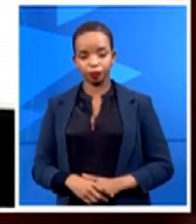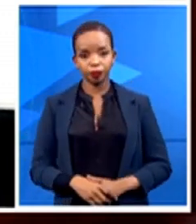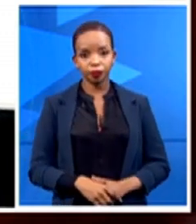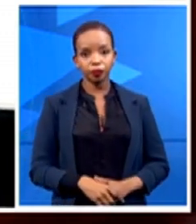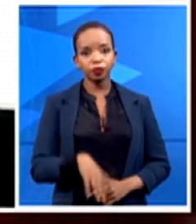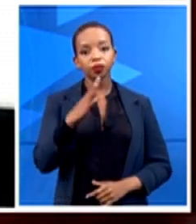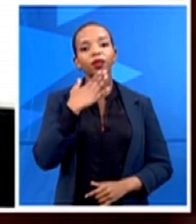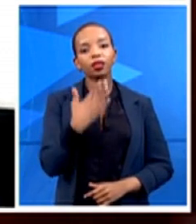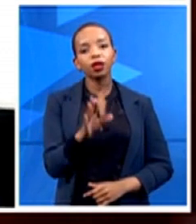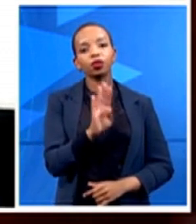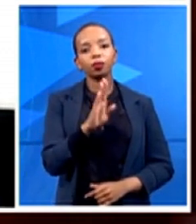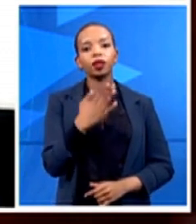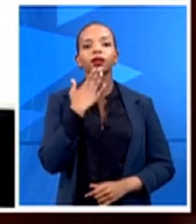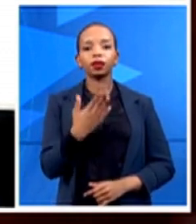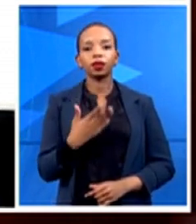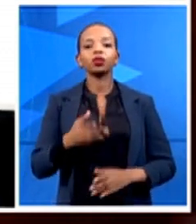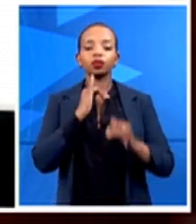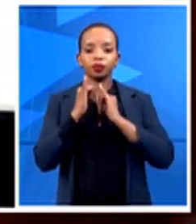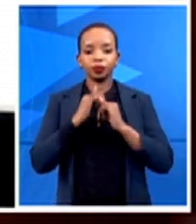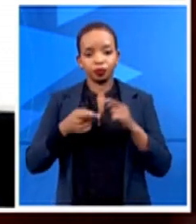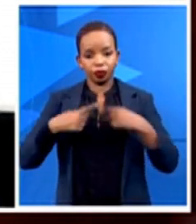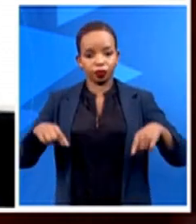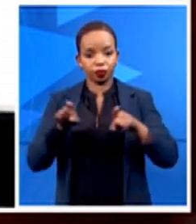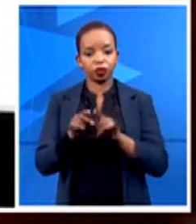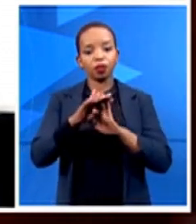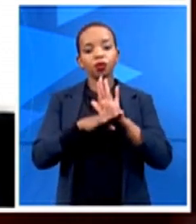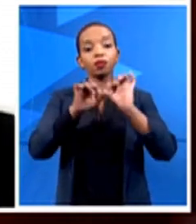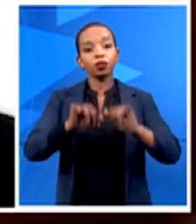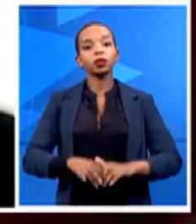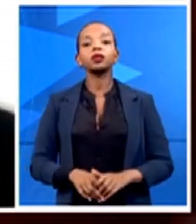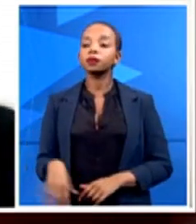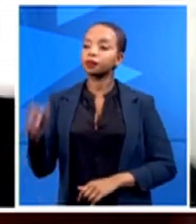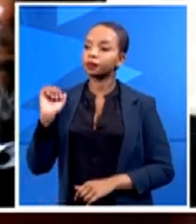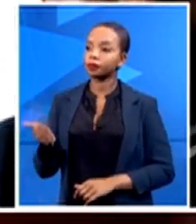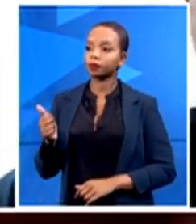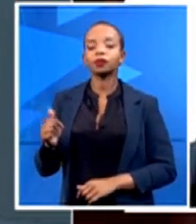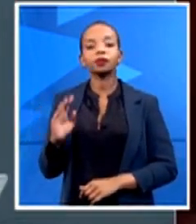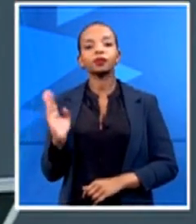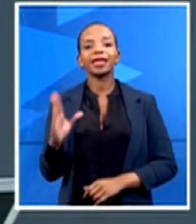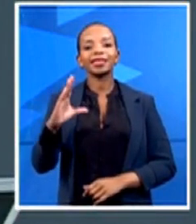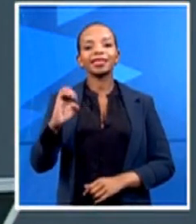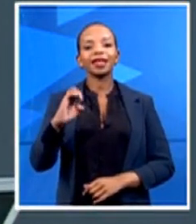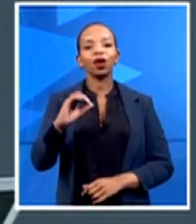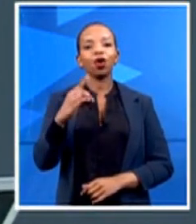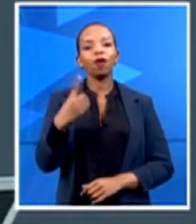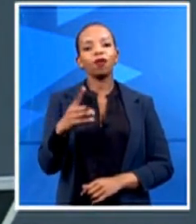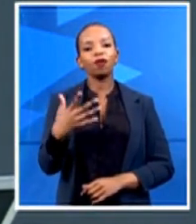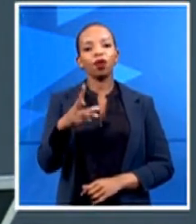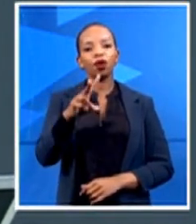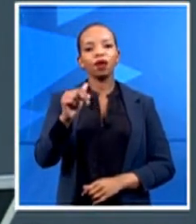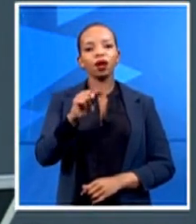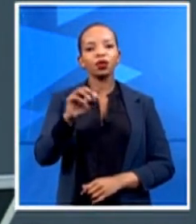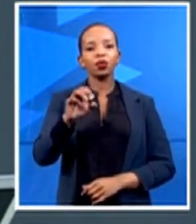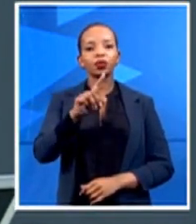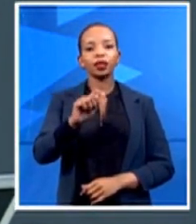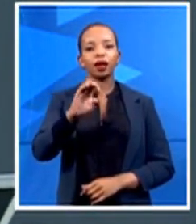Advano Tech on your program. All right. Kolani Zuma, the CEO of Advano Tech, an electronic systems company now playing in the